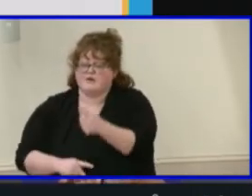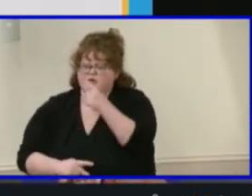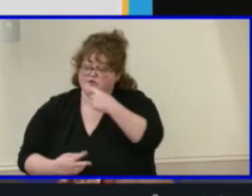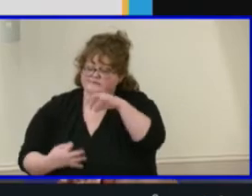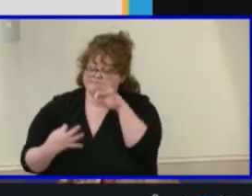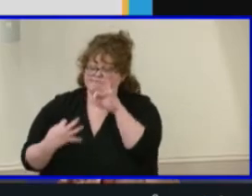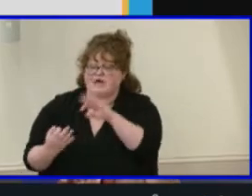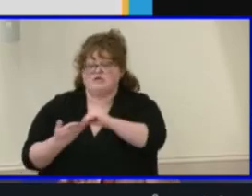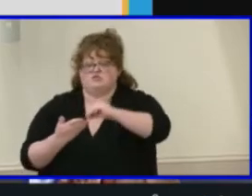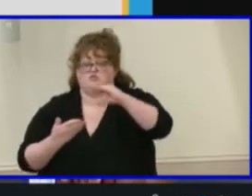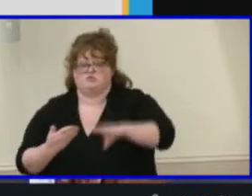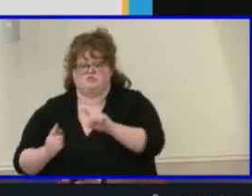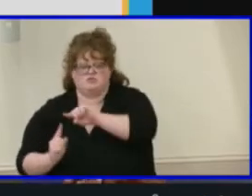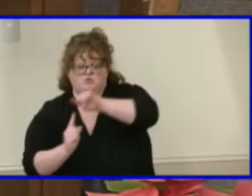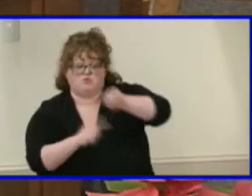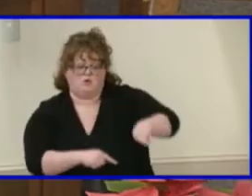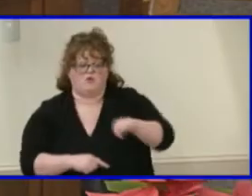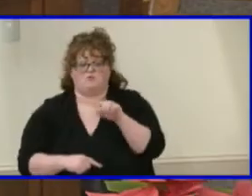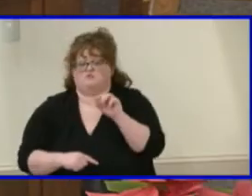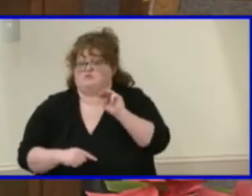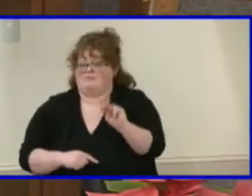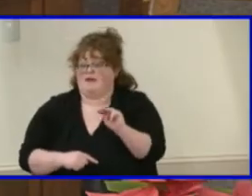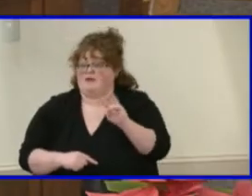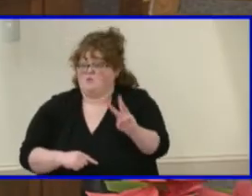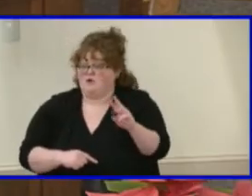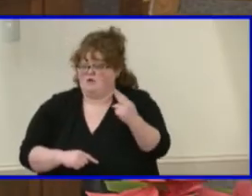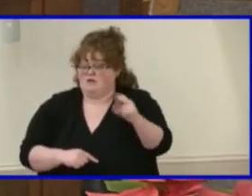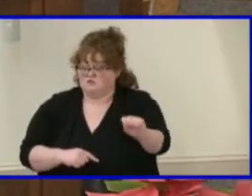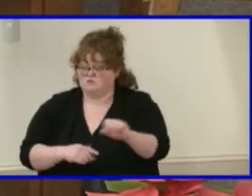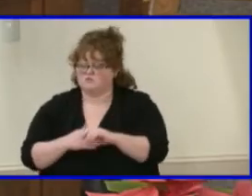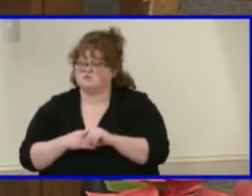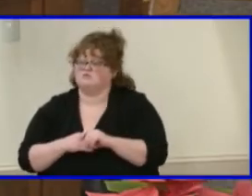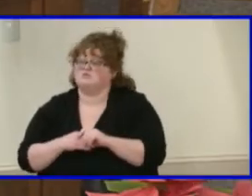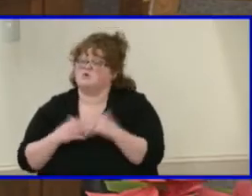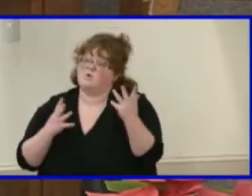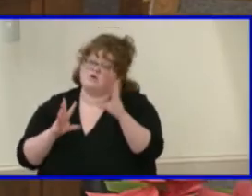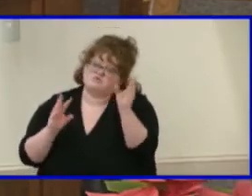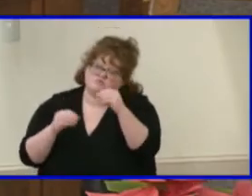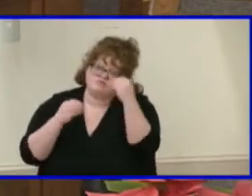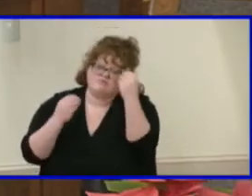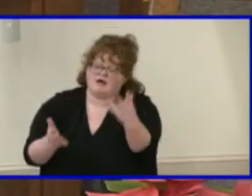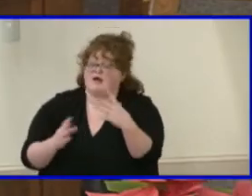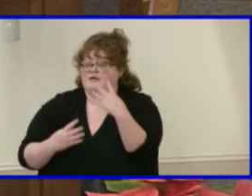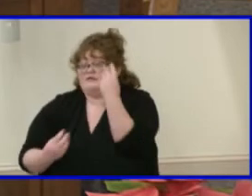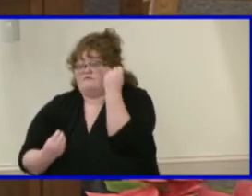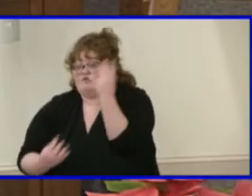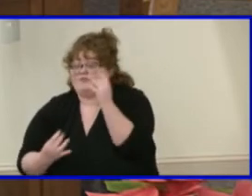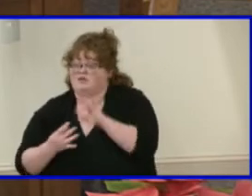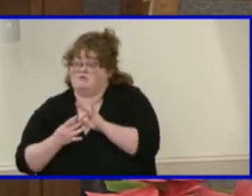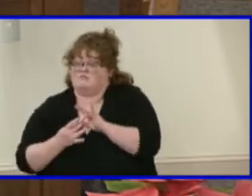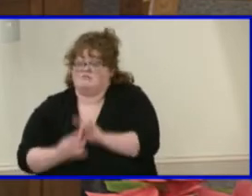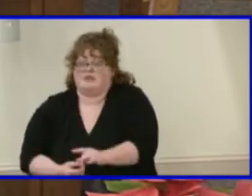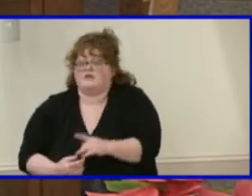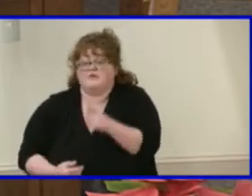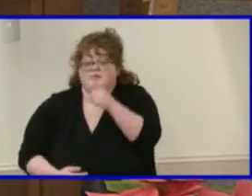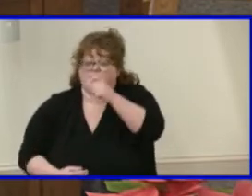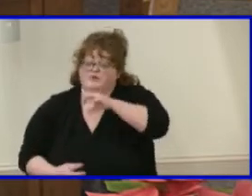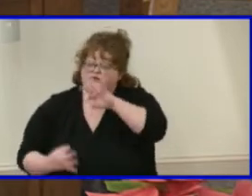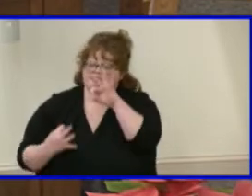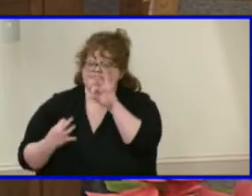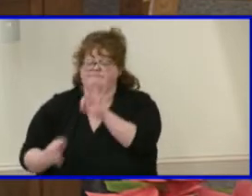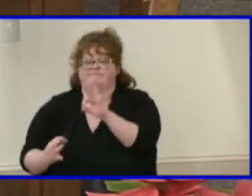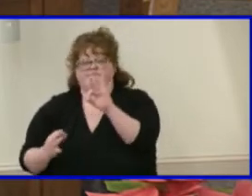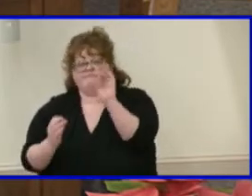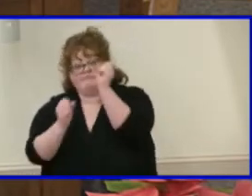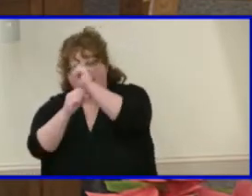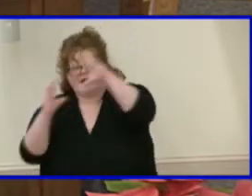Walker? Well to give the board and our school community some background on who is the ideal student for Maggie L. Walker